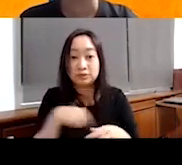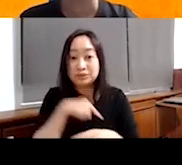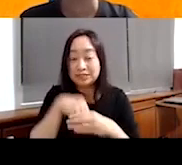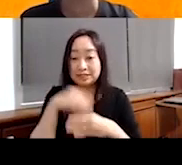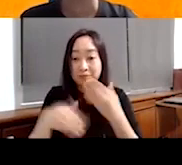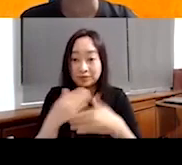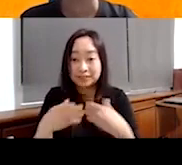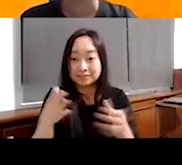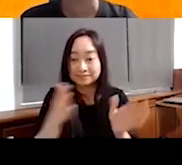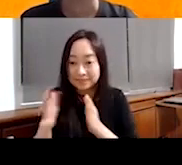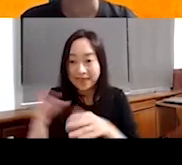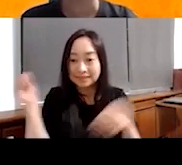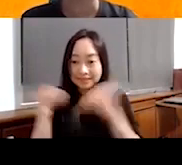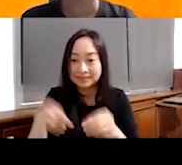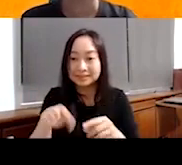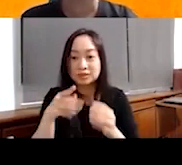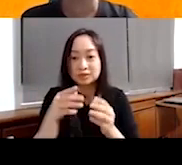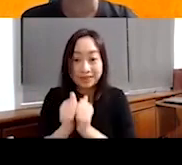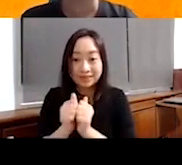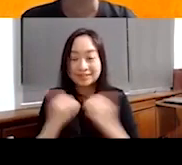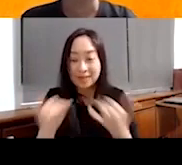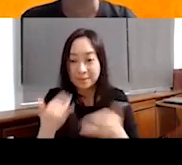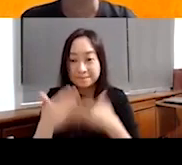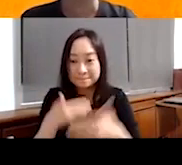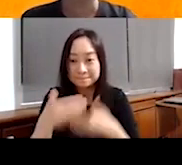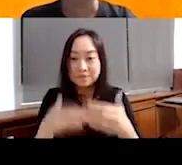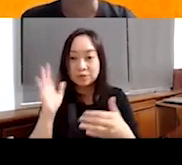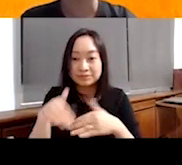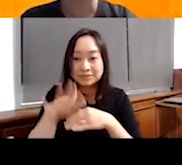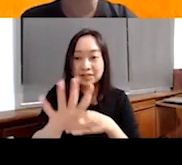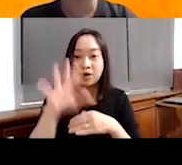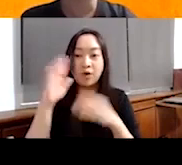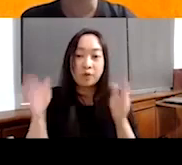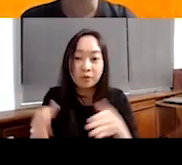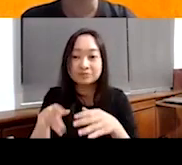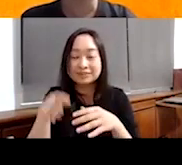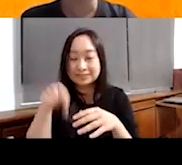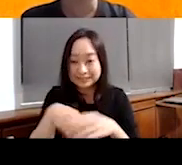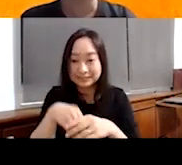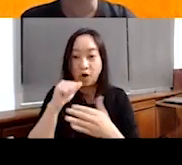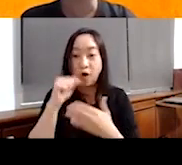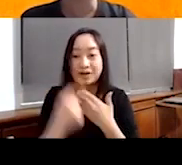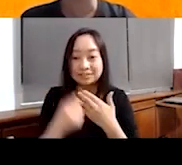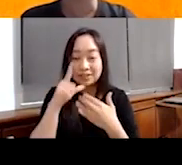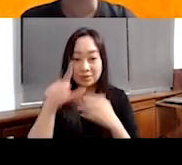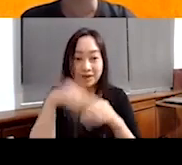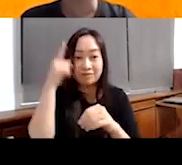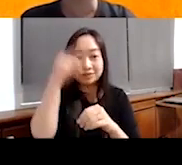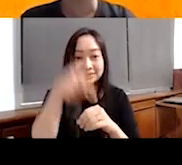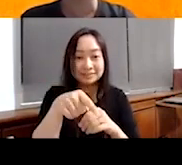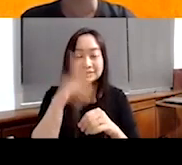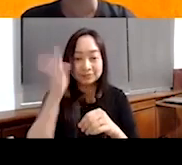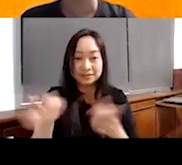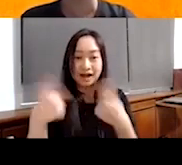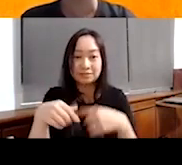of putting this together and this will be sent to, uh, your homes in August. So look out for it. It should be coming soon, uh,